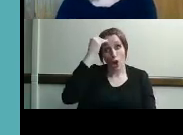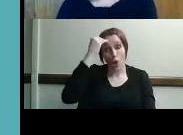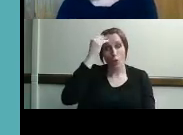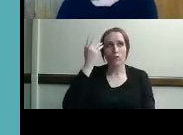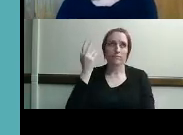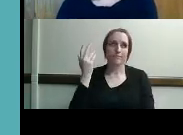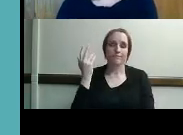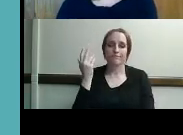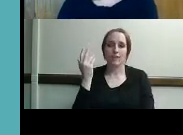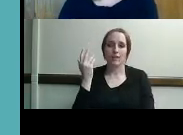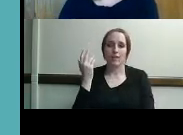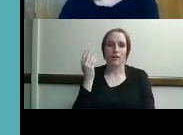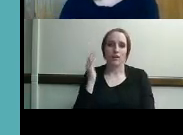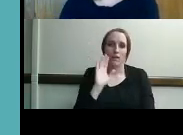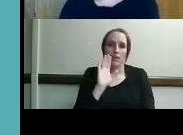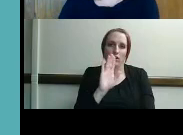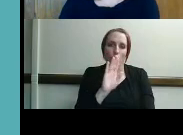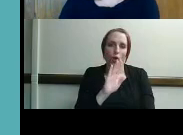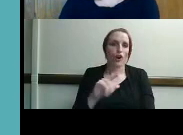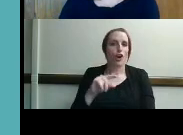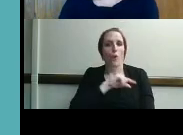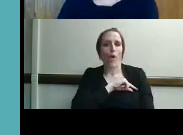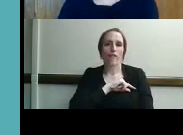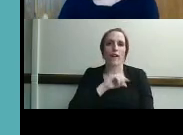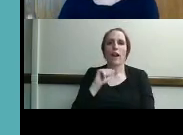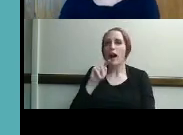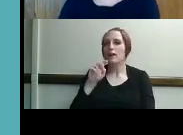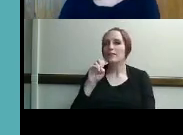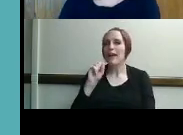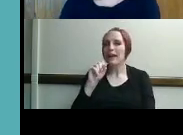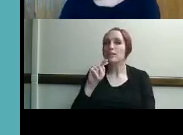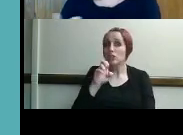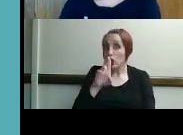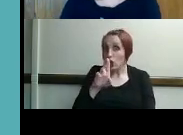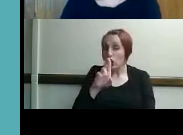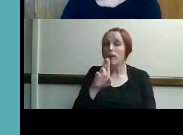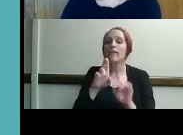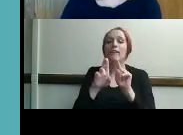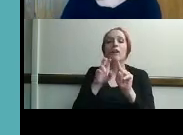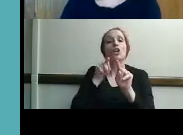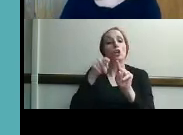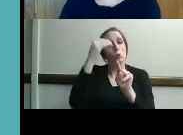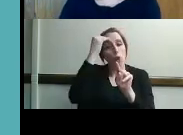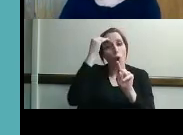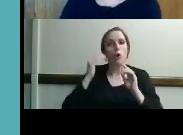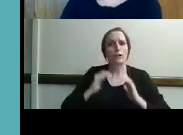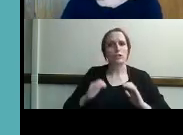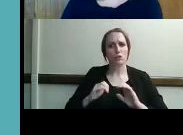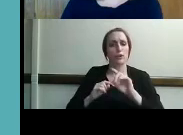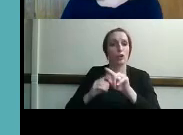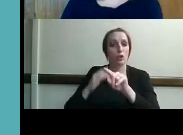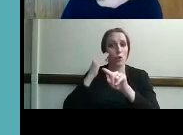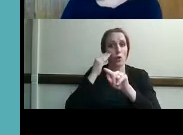um a qualified a tester in this situation and you know this consumer and you know that she